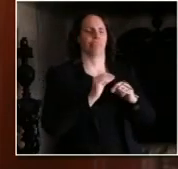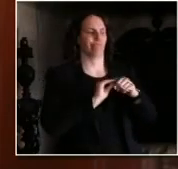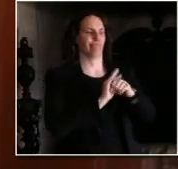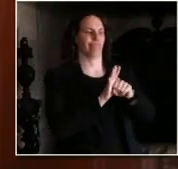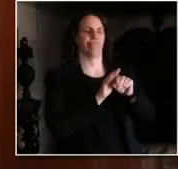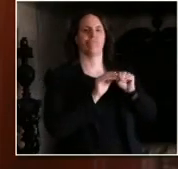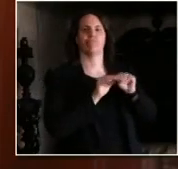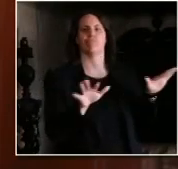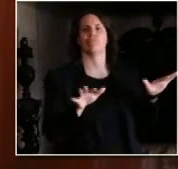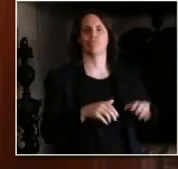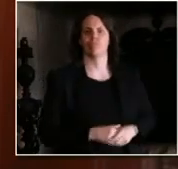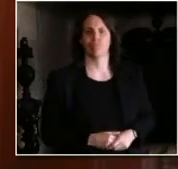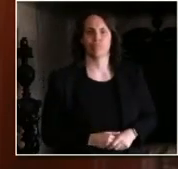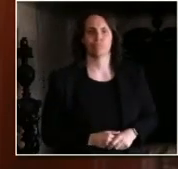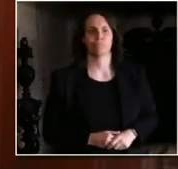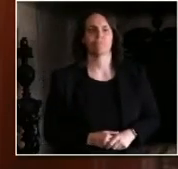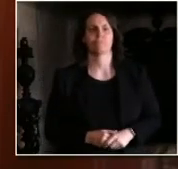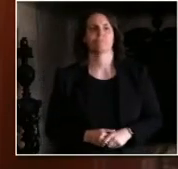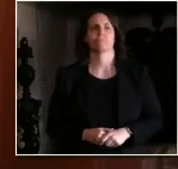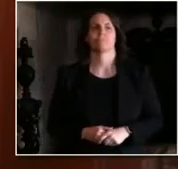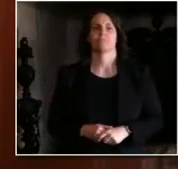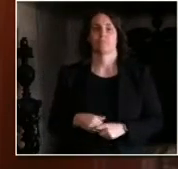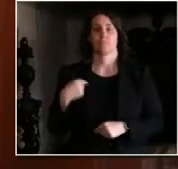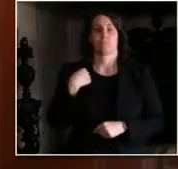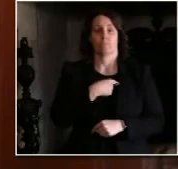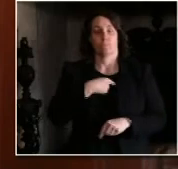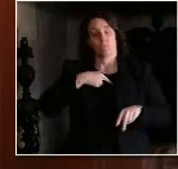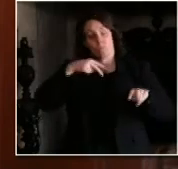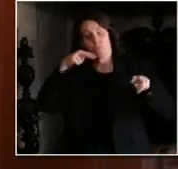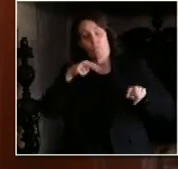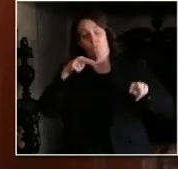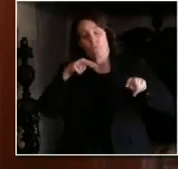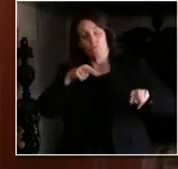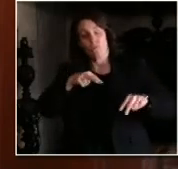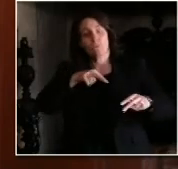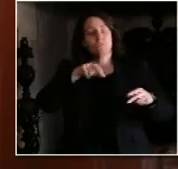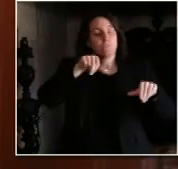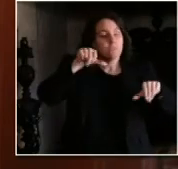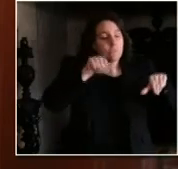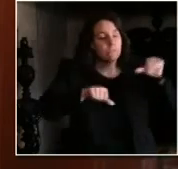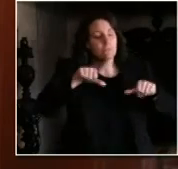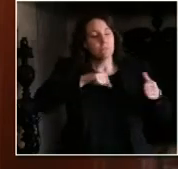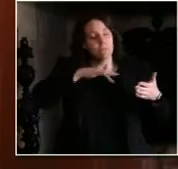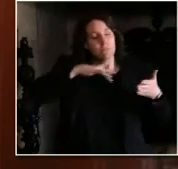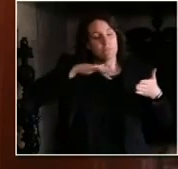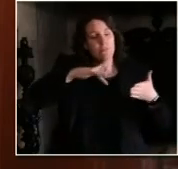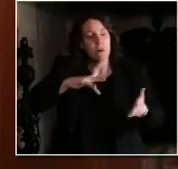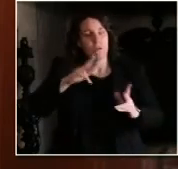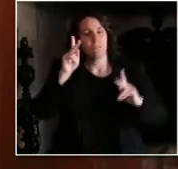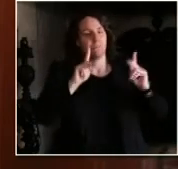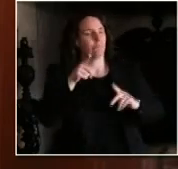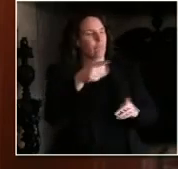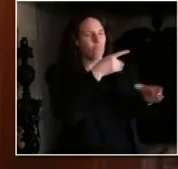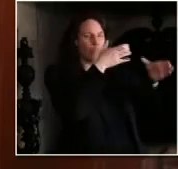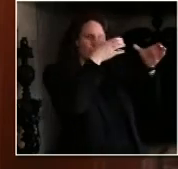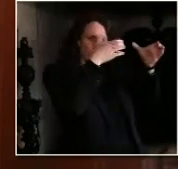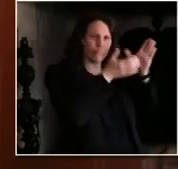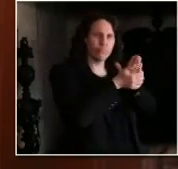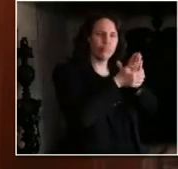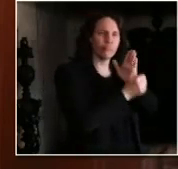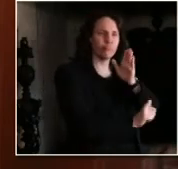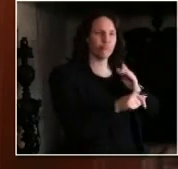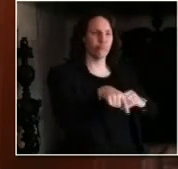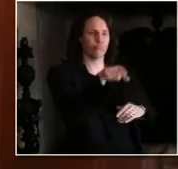all along, we've been guided by science and public health experts to do what's best to keep our families, our neighbors,